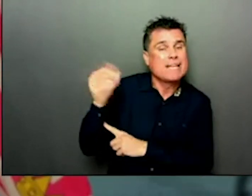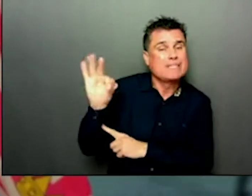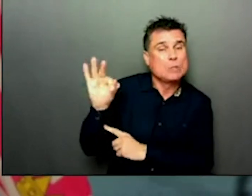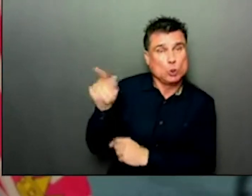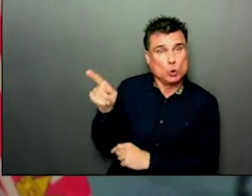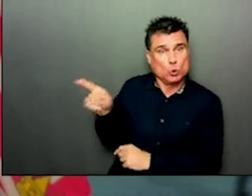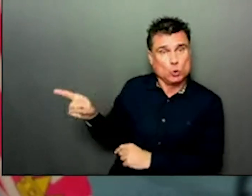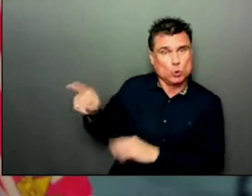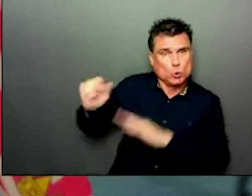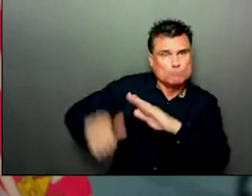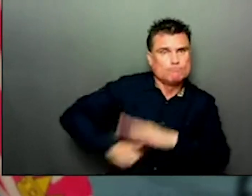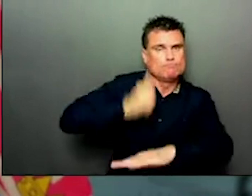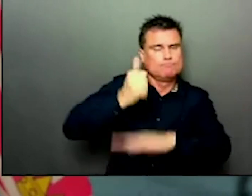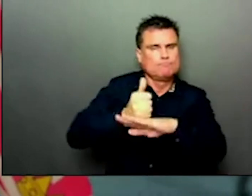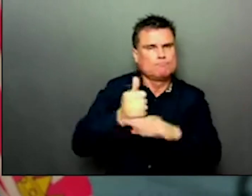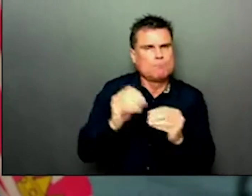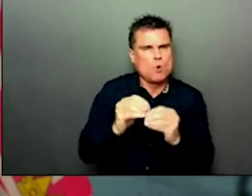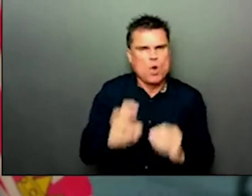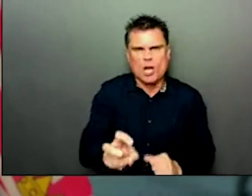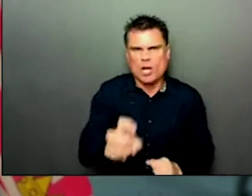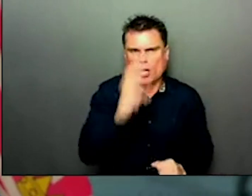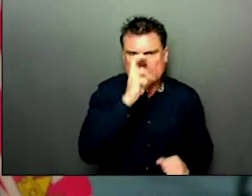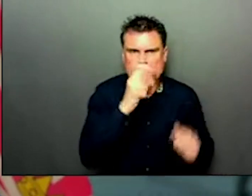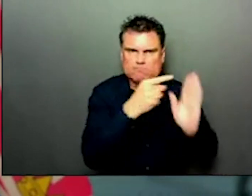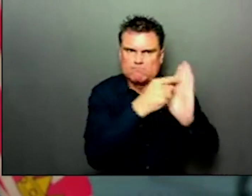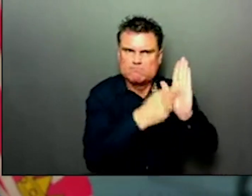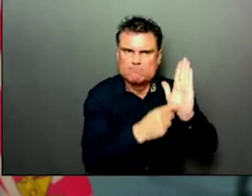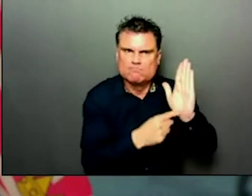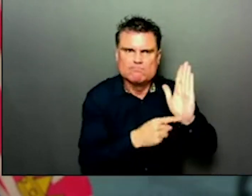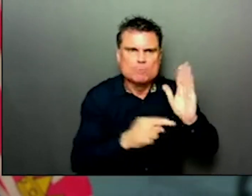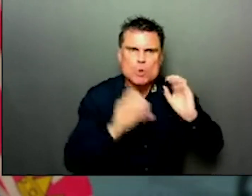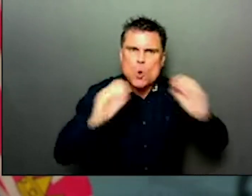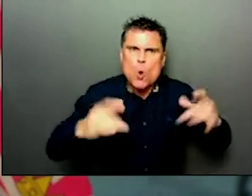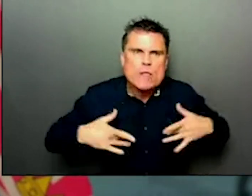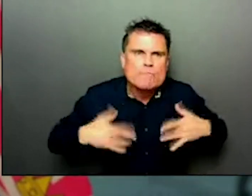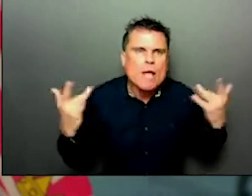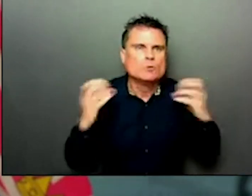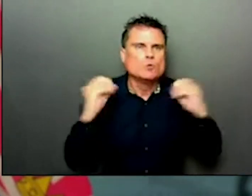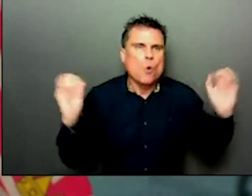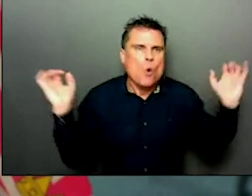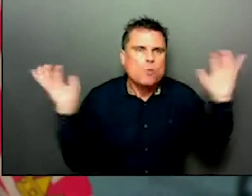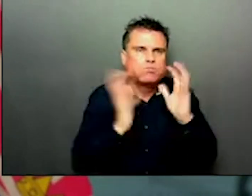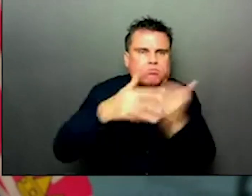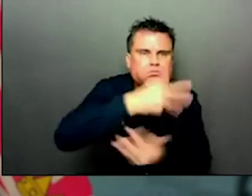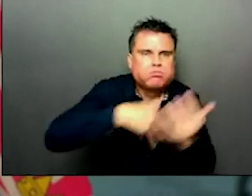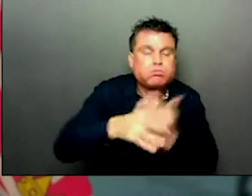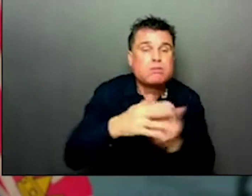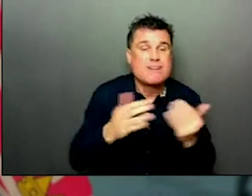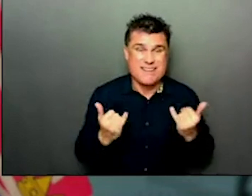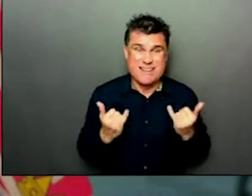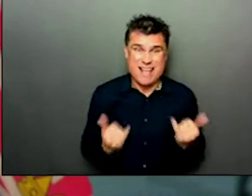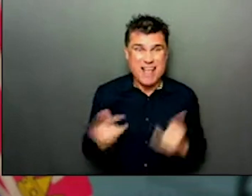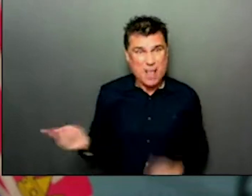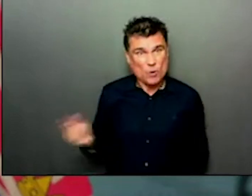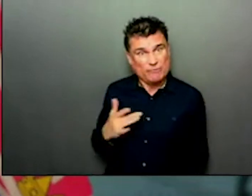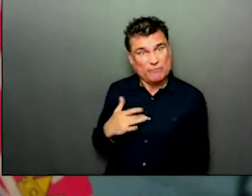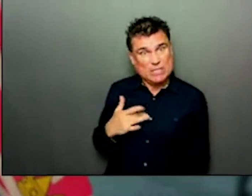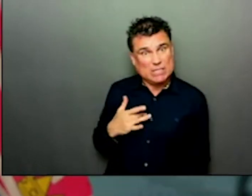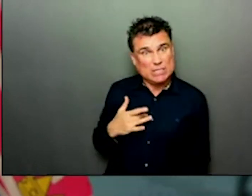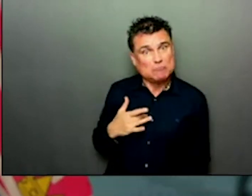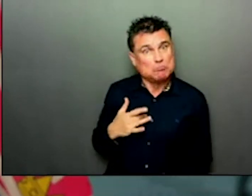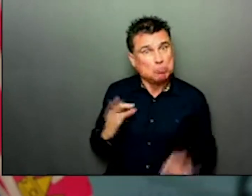today's numbers, if you feel like they are having the desired effect and if they aren't, if we can expect any further